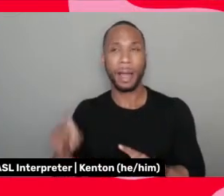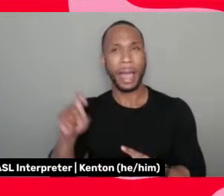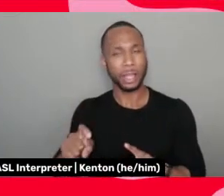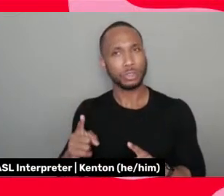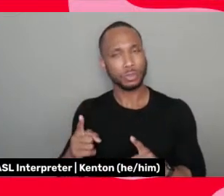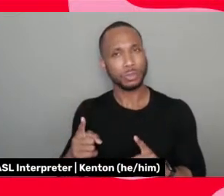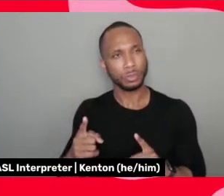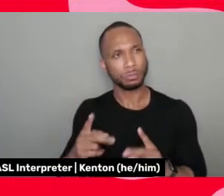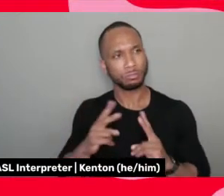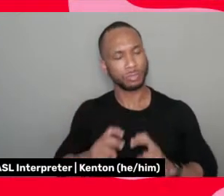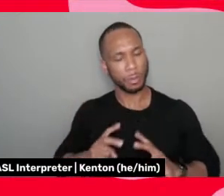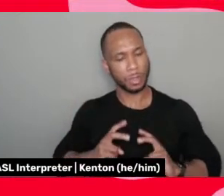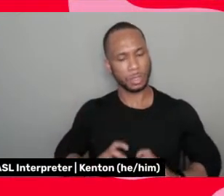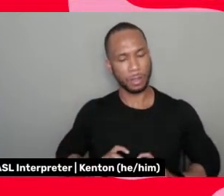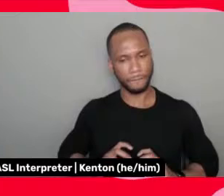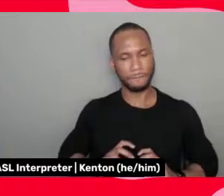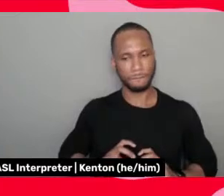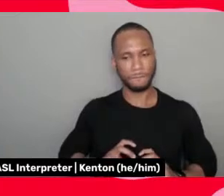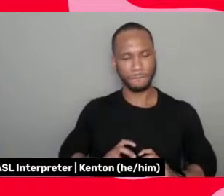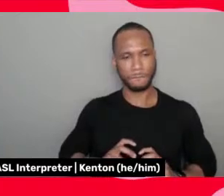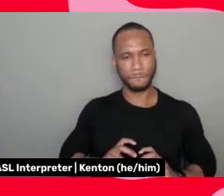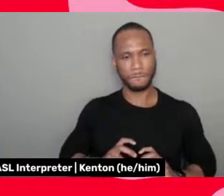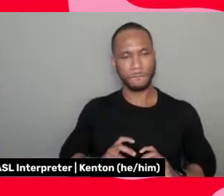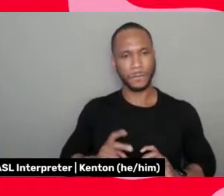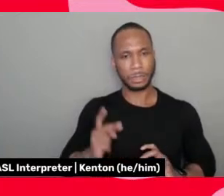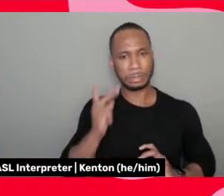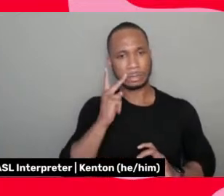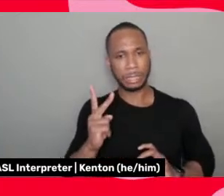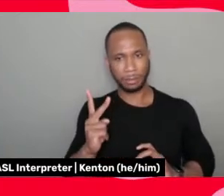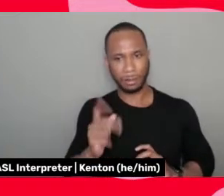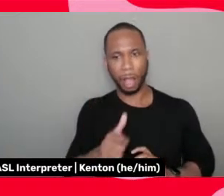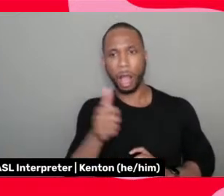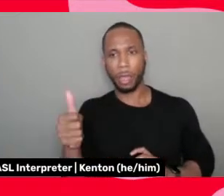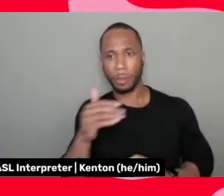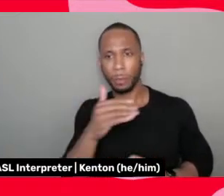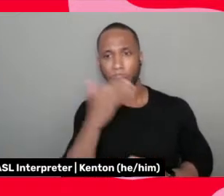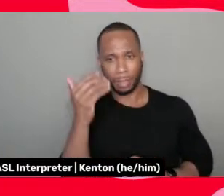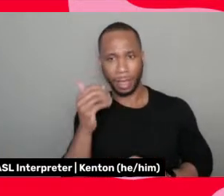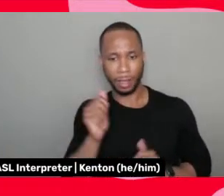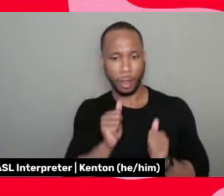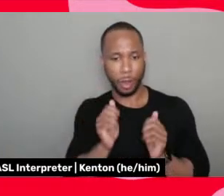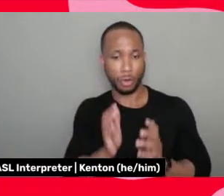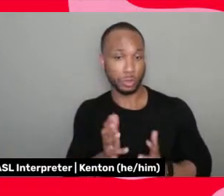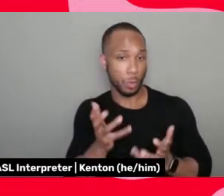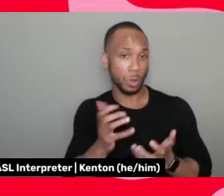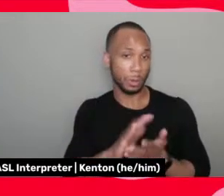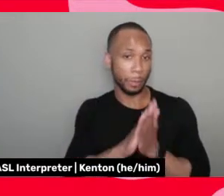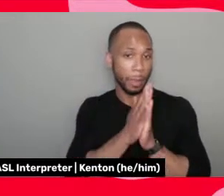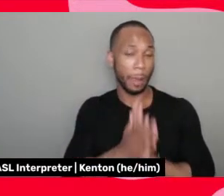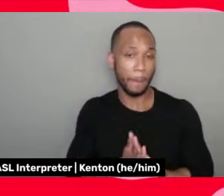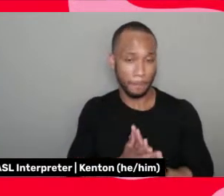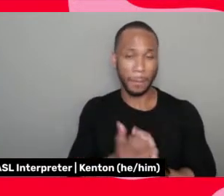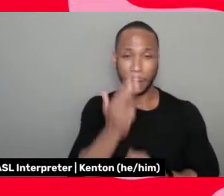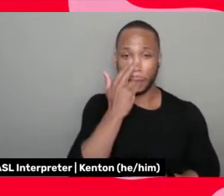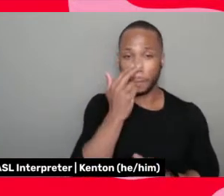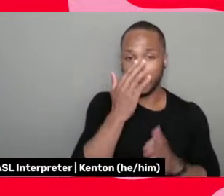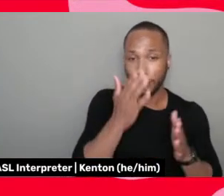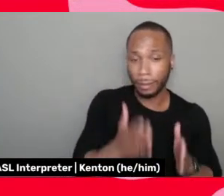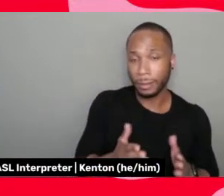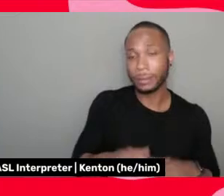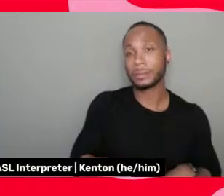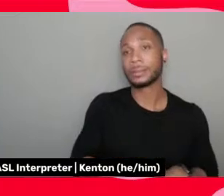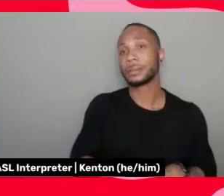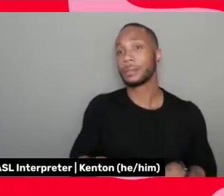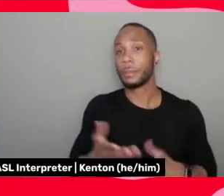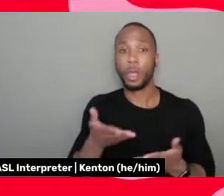myself on looking at fellow black artists who wanted to be comedians and be on and be